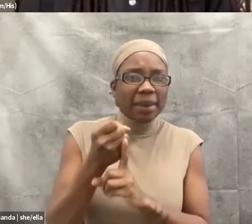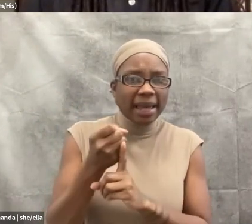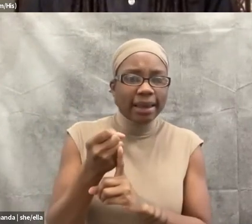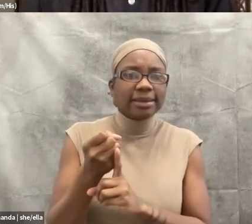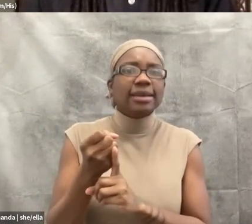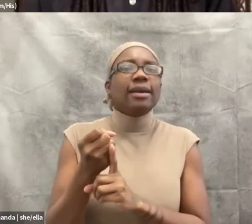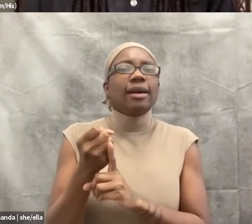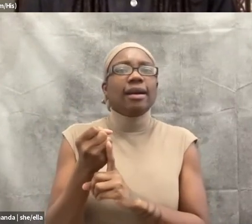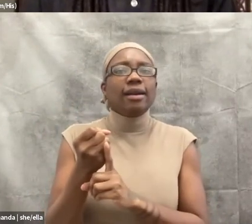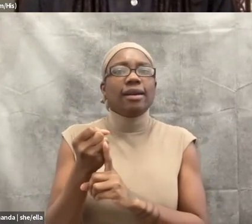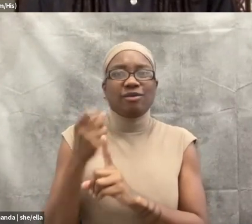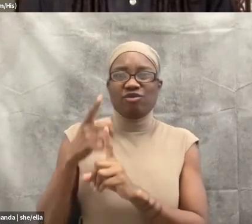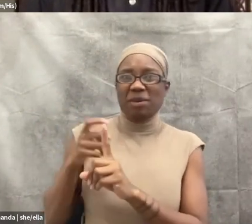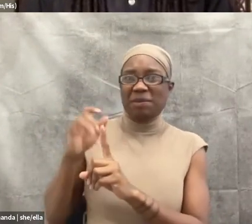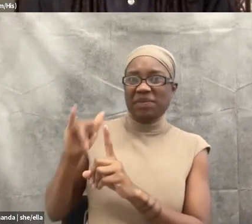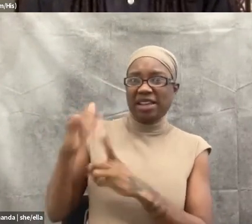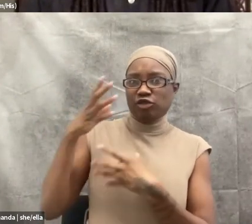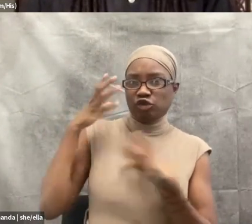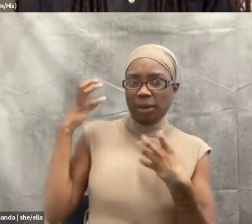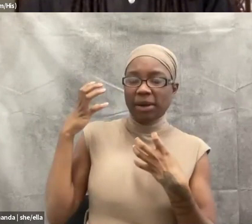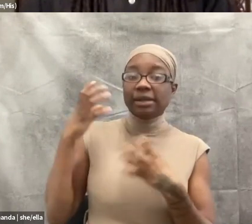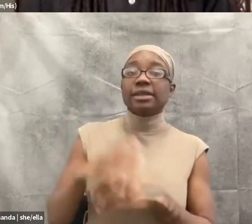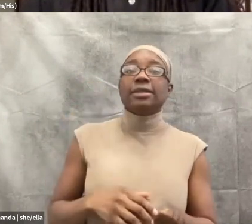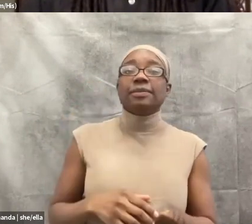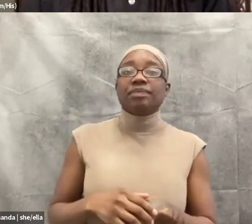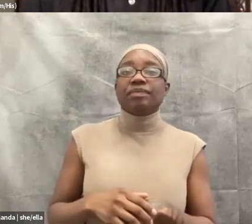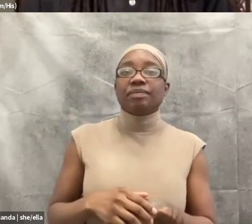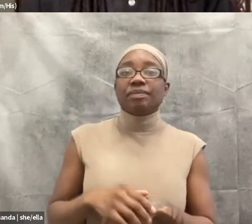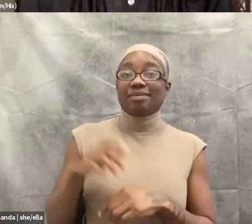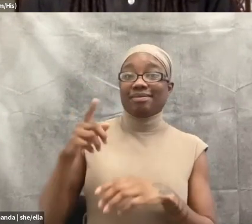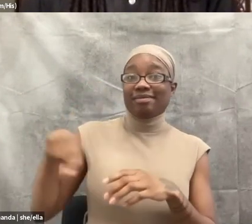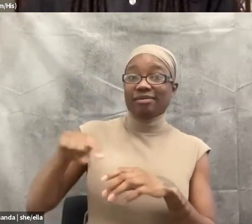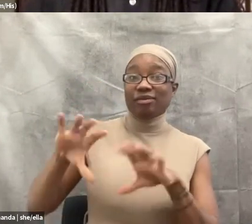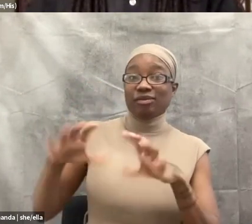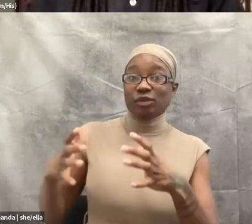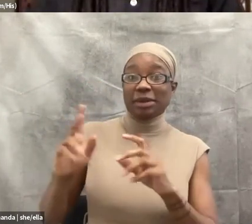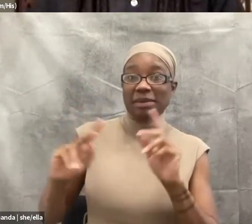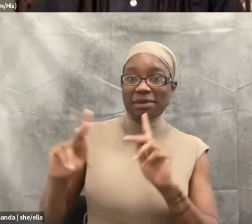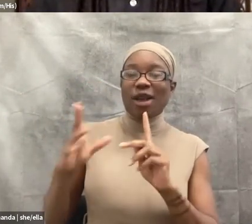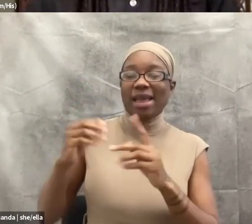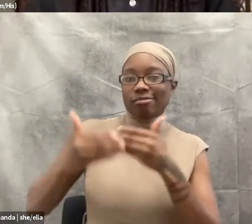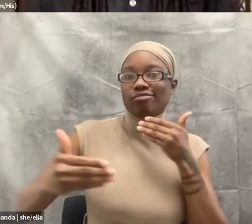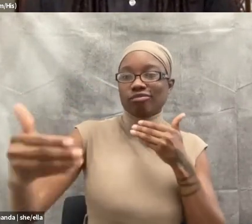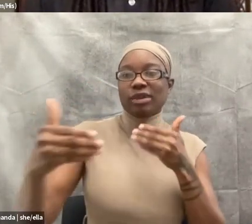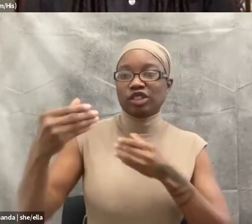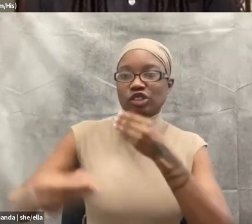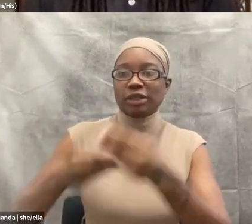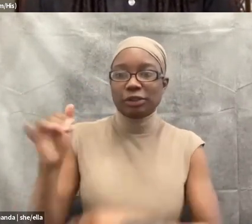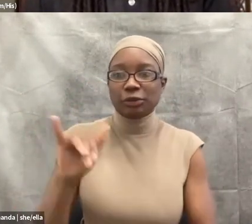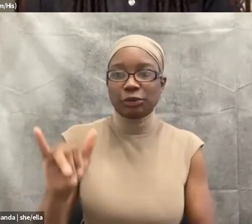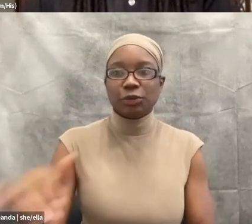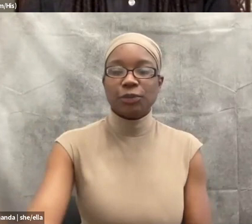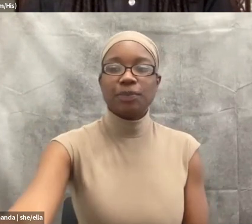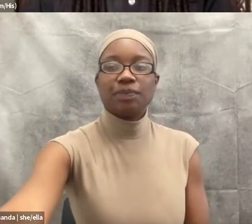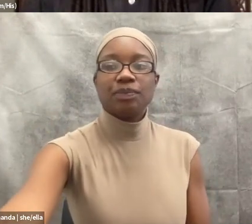right? So I definitely think clinicians need to understand the ways in which generational trauma and these long